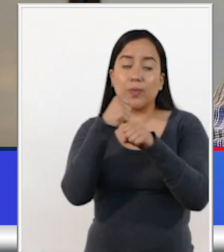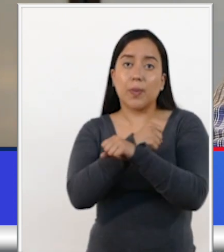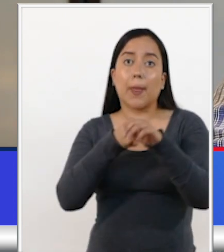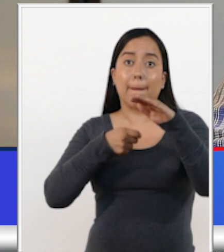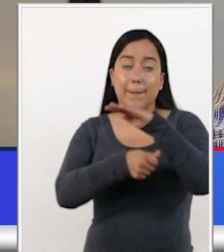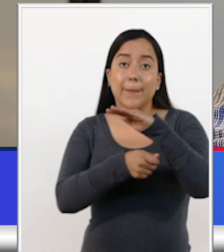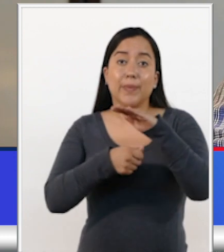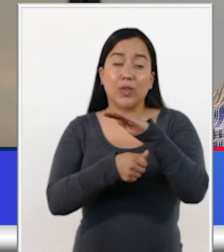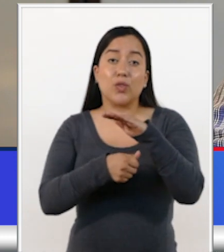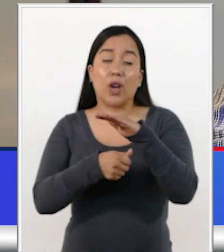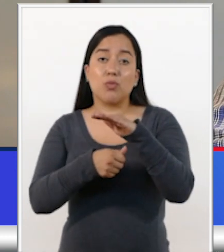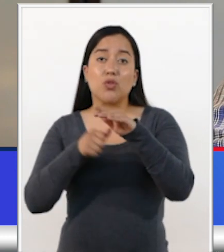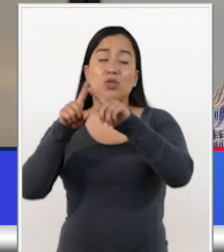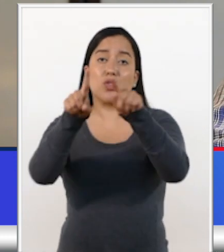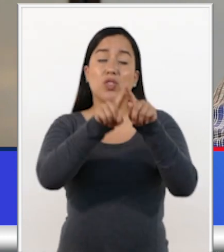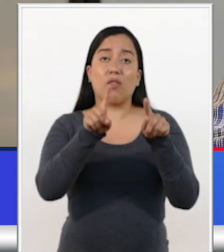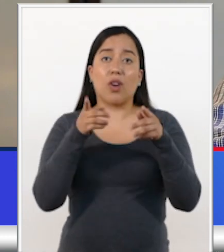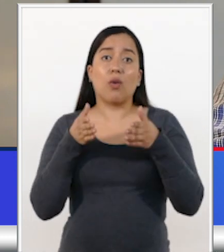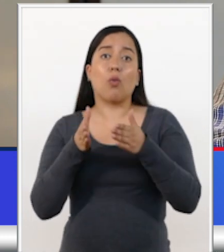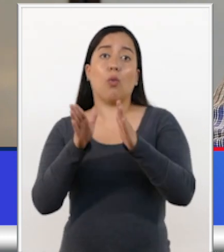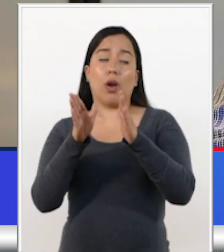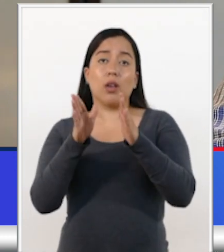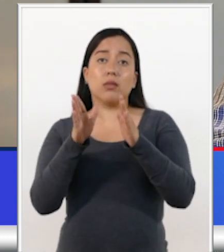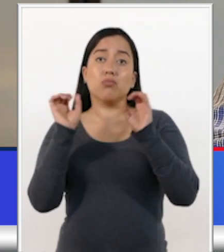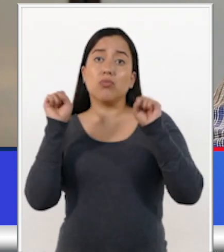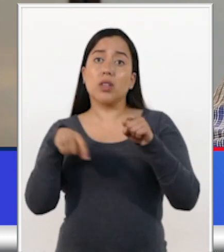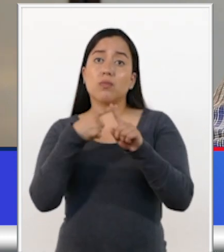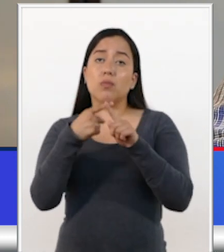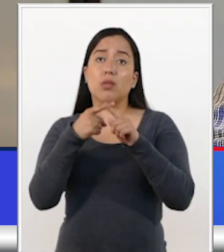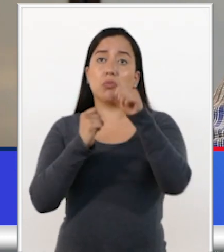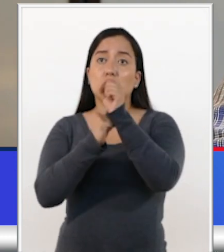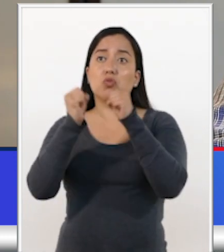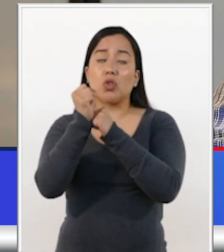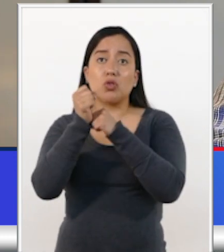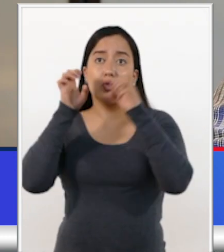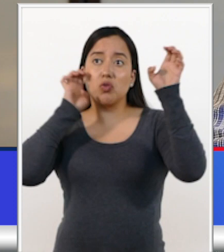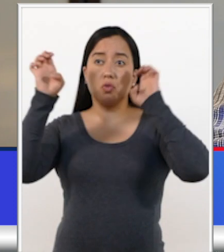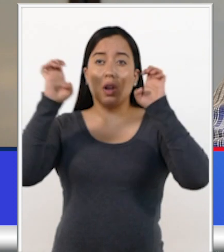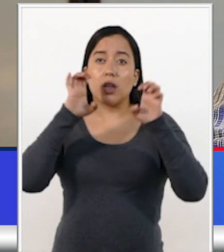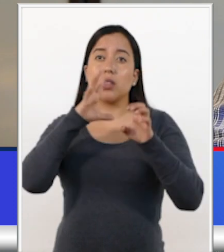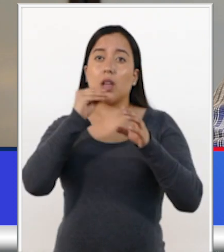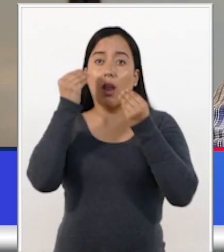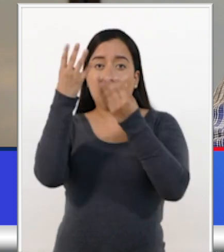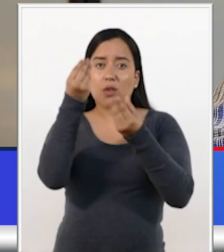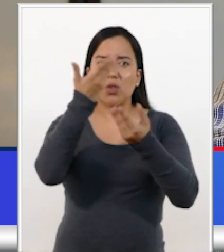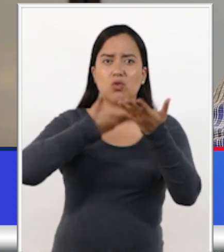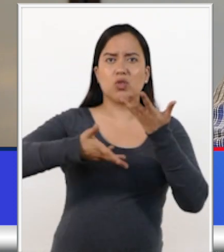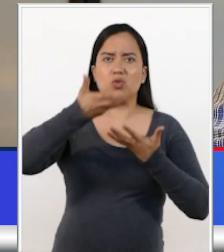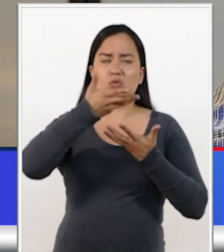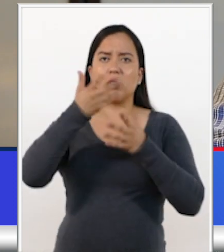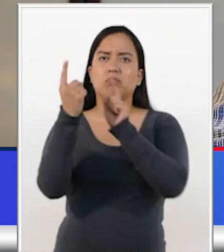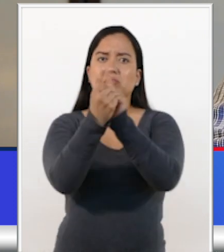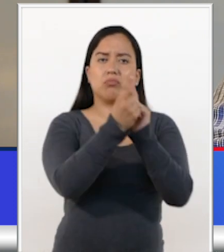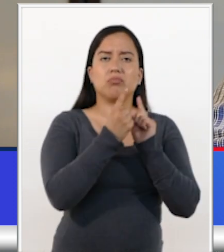synergies among initiatives from different actors. It could be possible through the construction of strategies for information exchange and